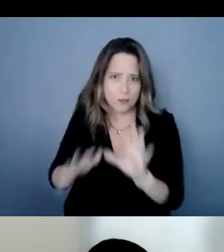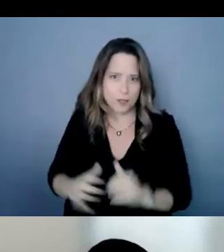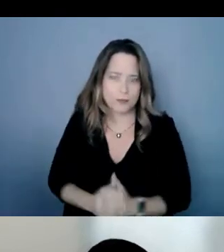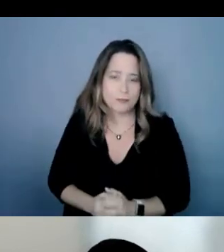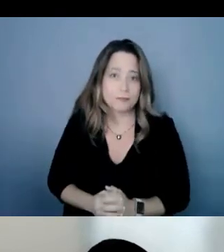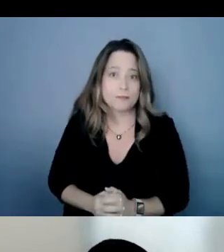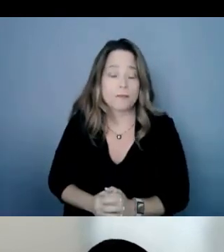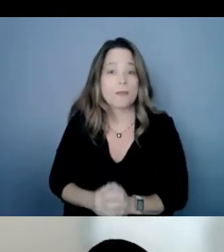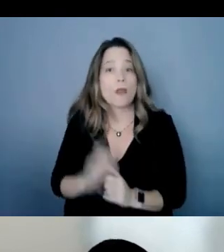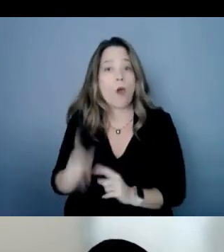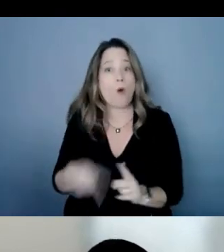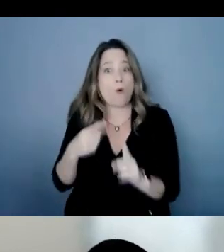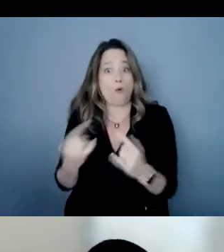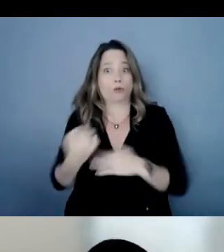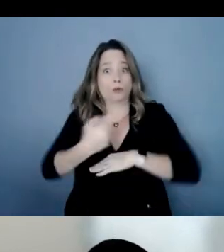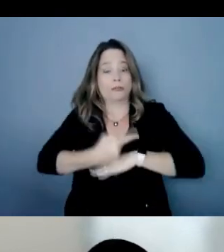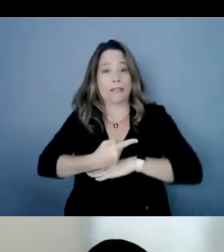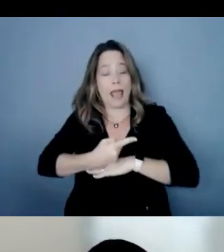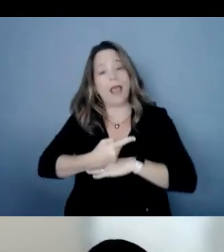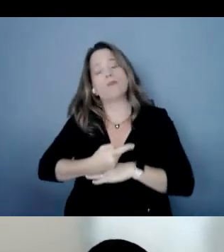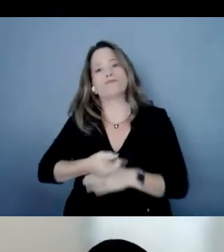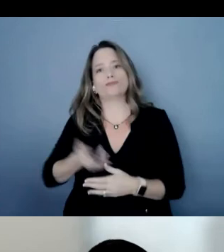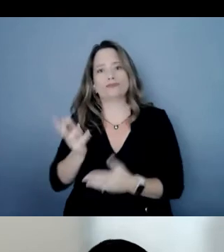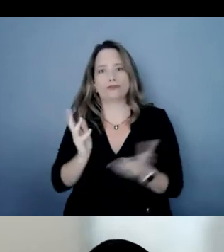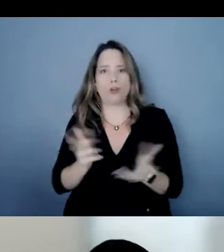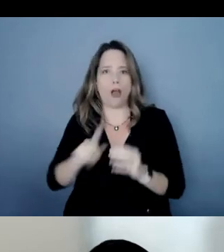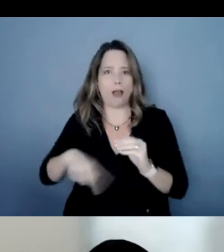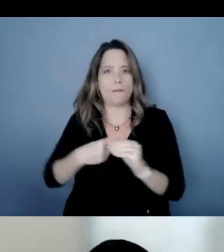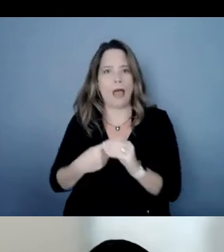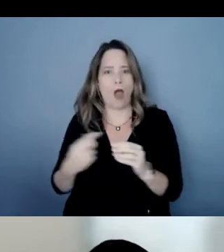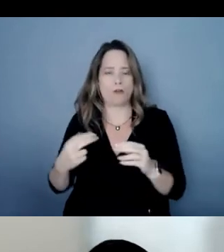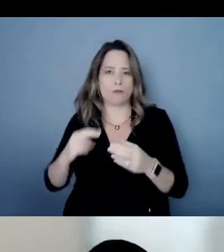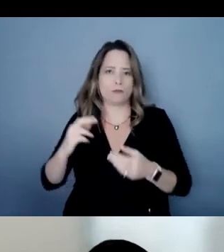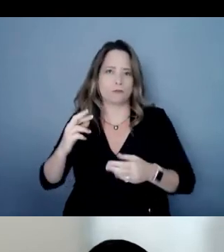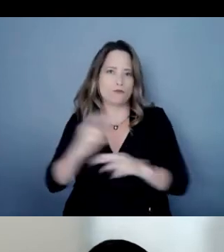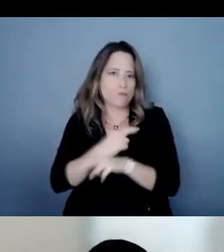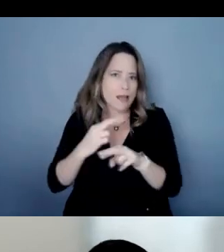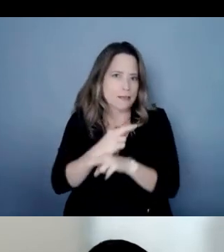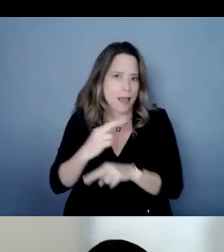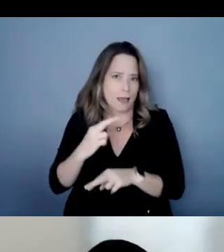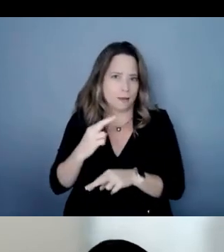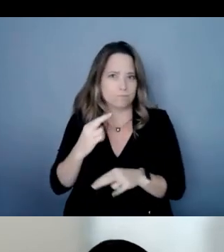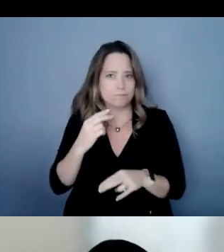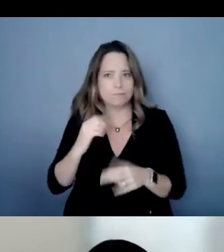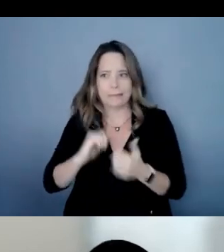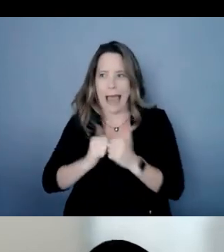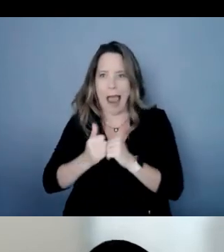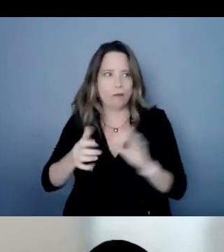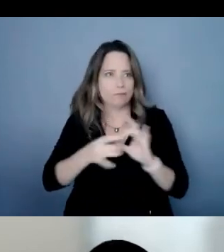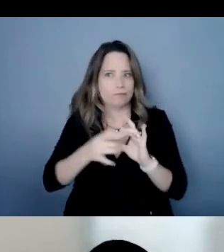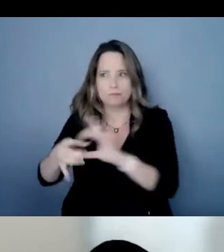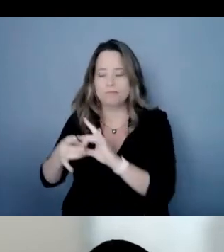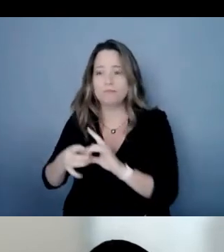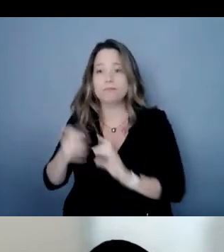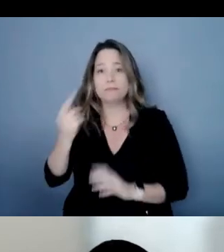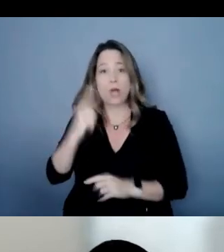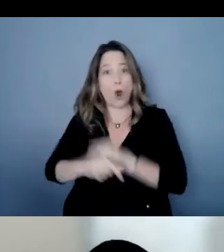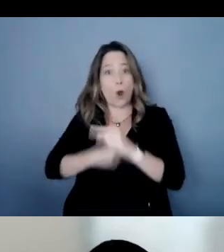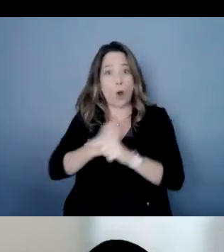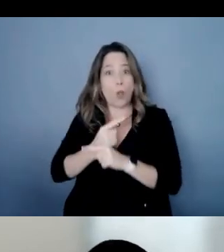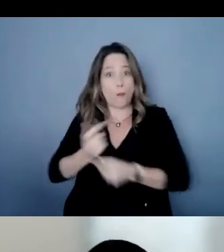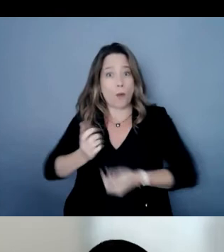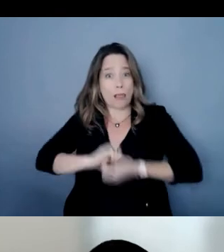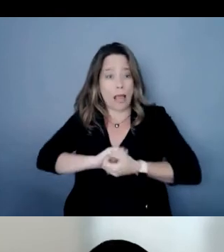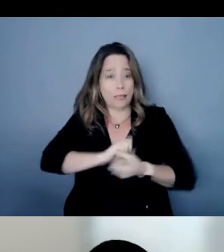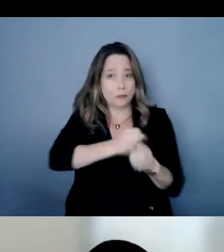about relay calls and how they work the global alliance does not support one particular product or service over another but today we